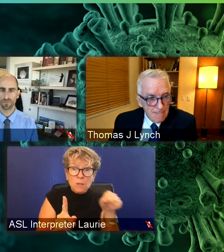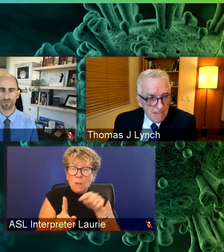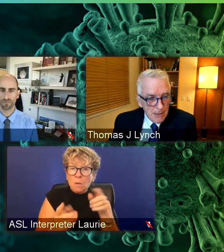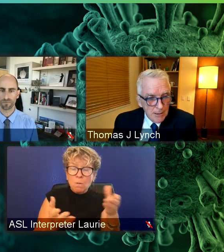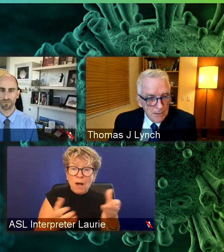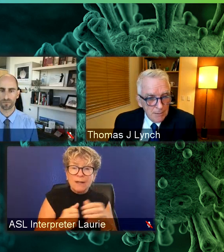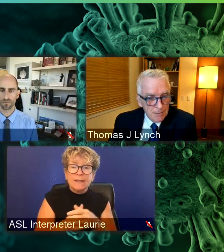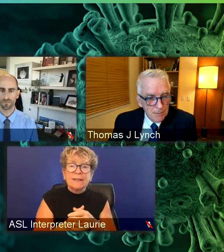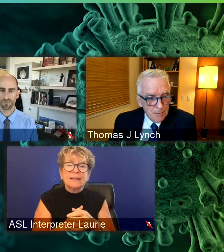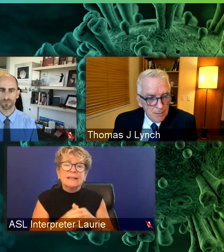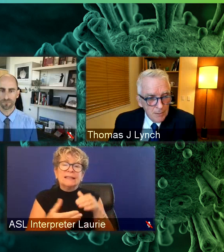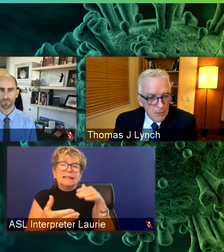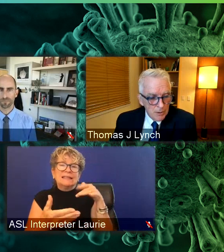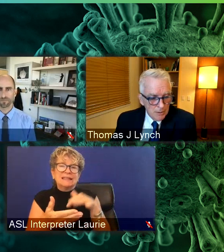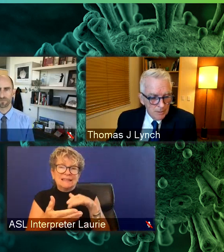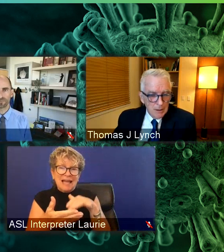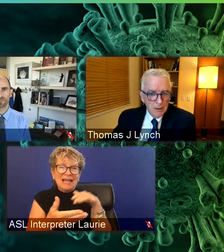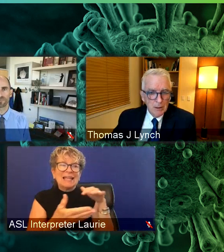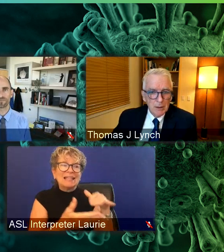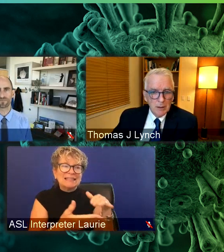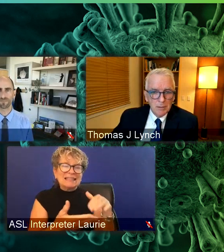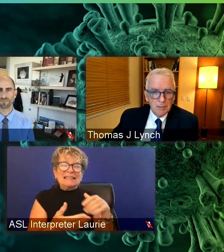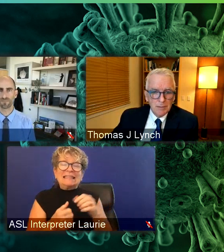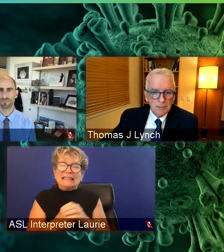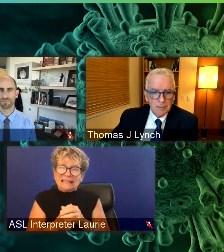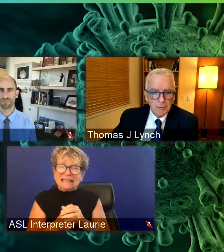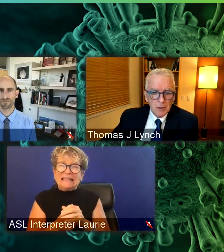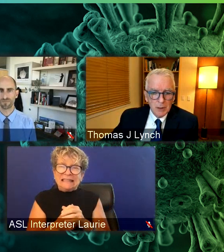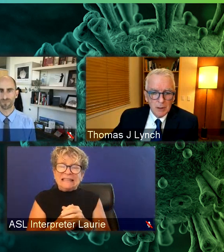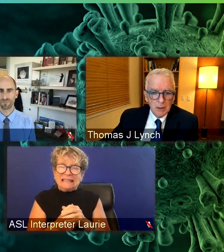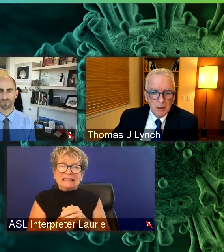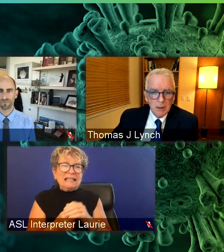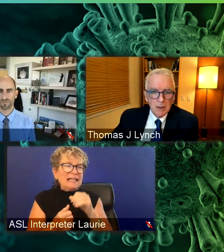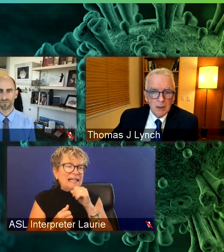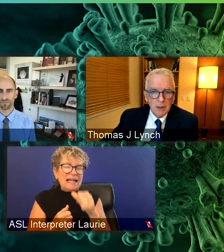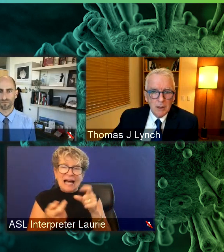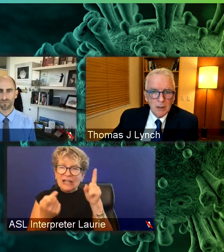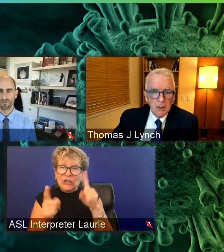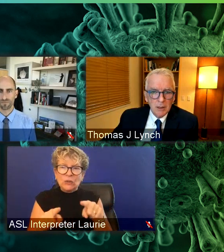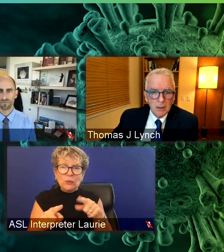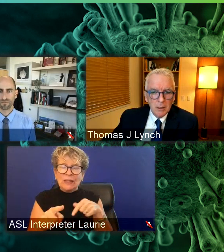things. And it's not I'm not exactly clear where things fall at the moment.